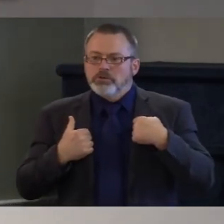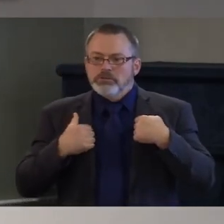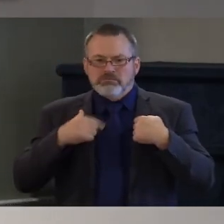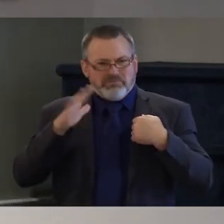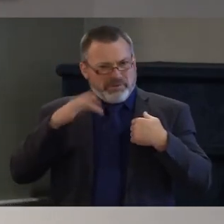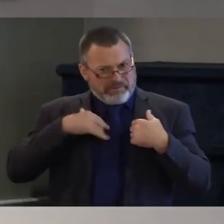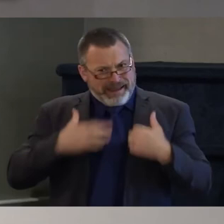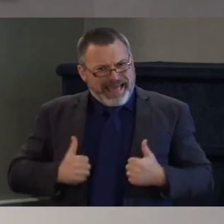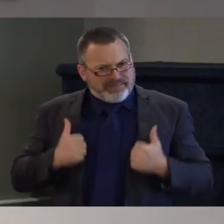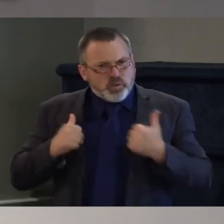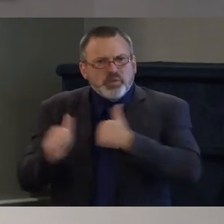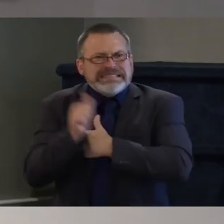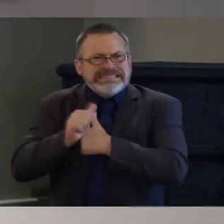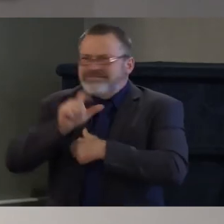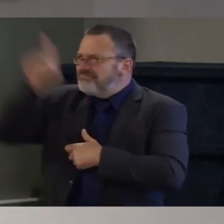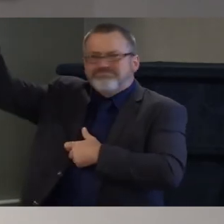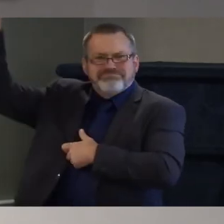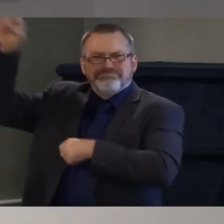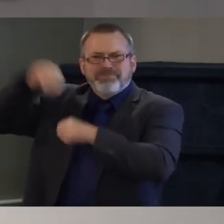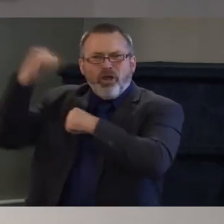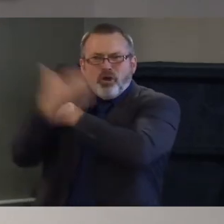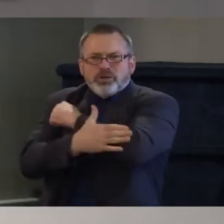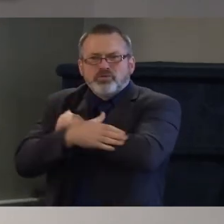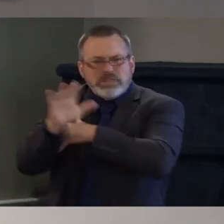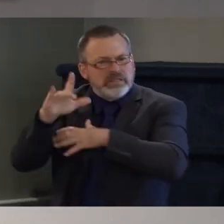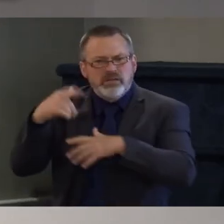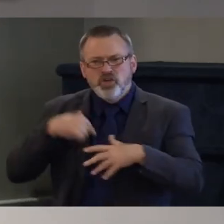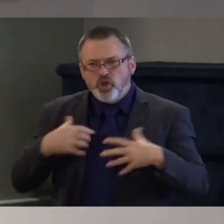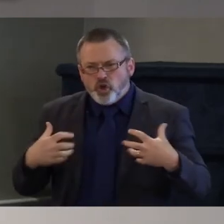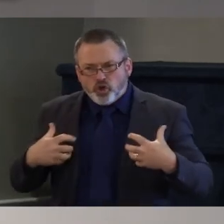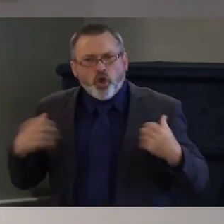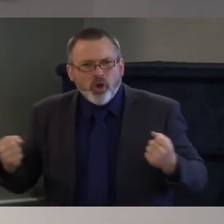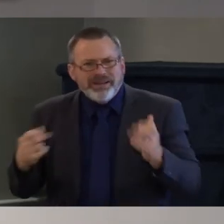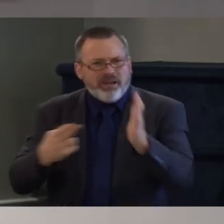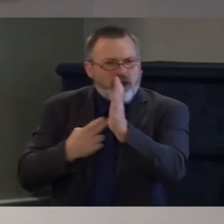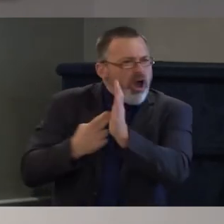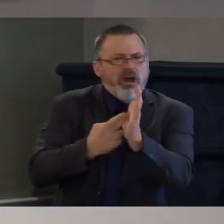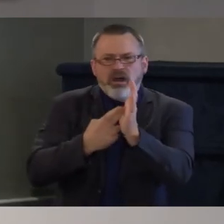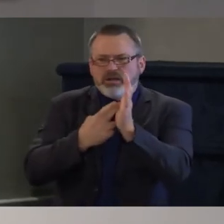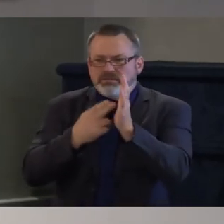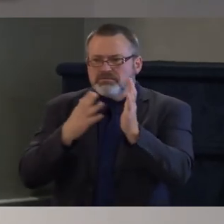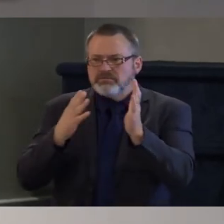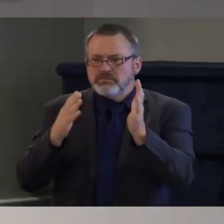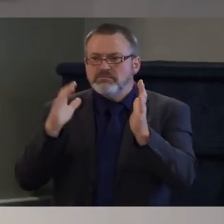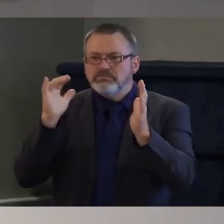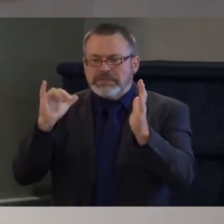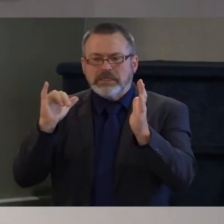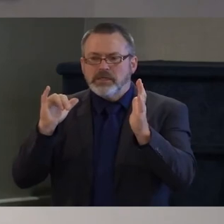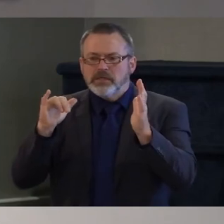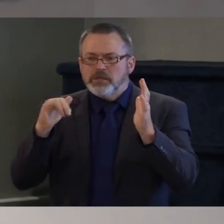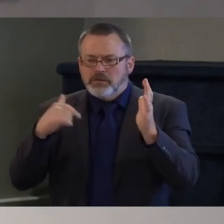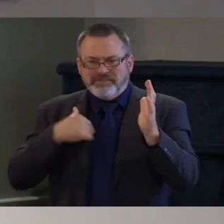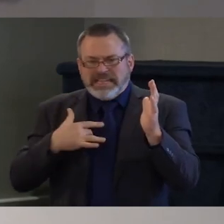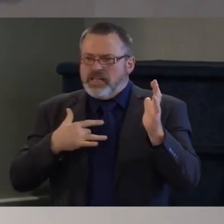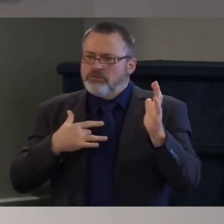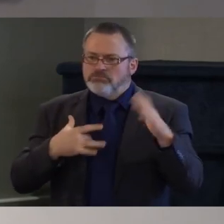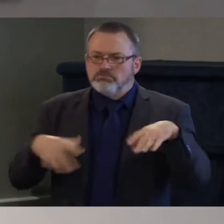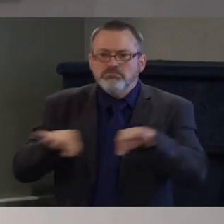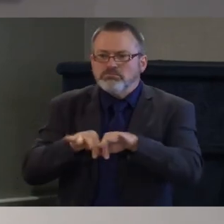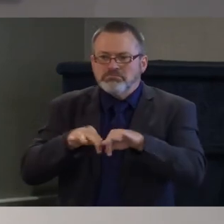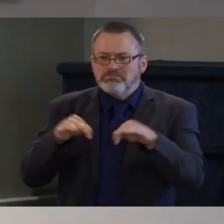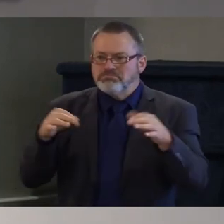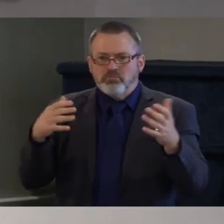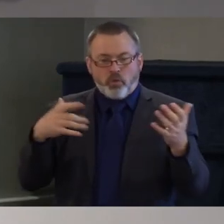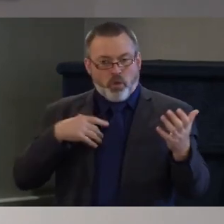to to not be in my own self-interest and to do what is unpopular and uh what is needed